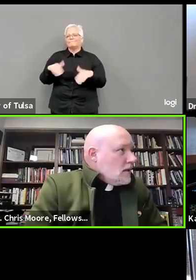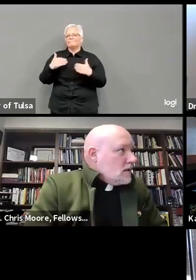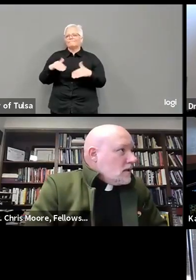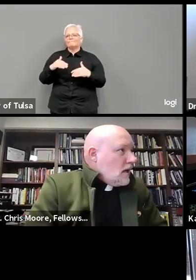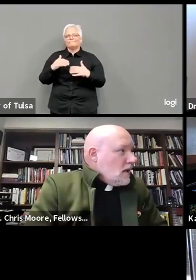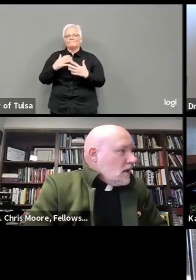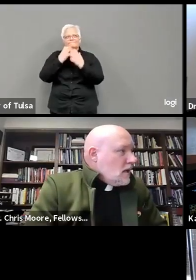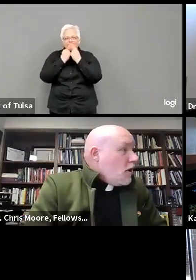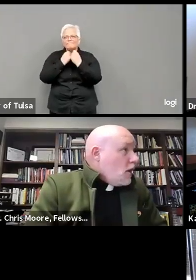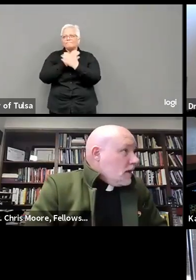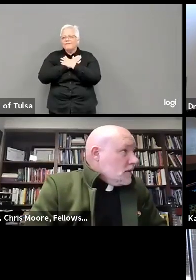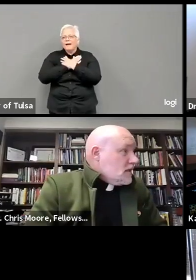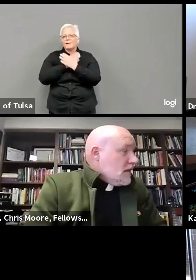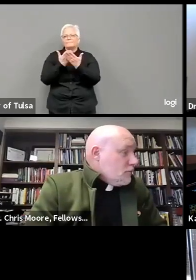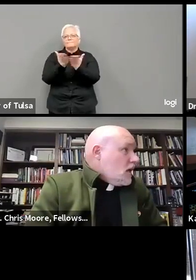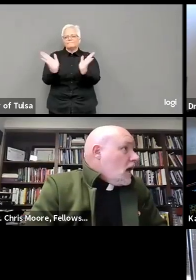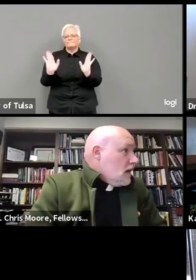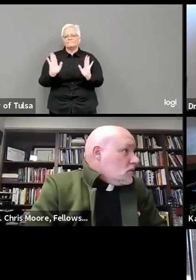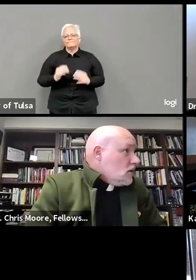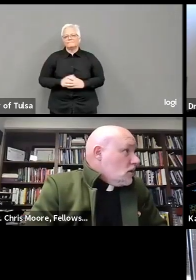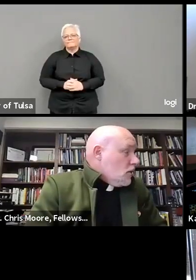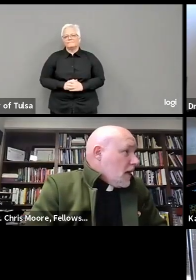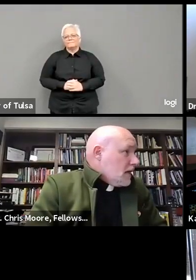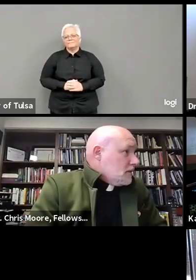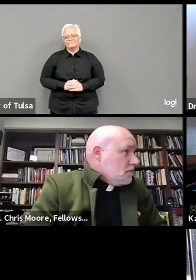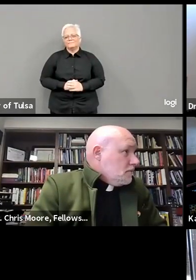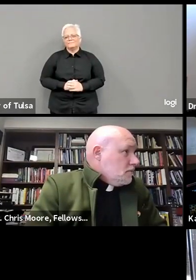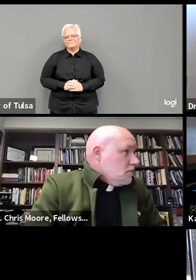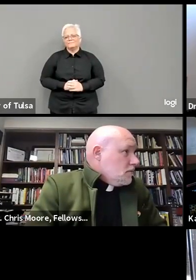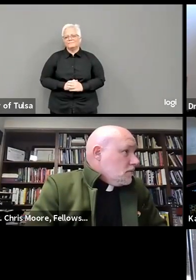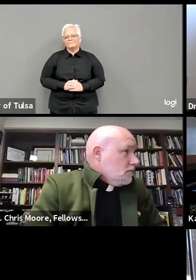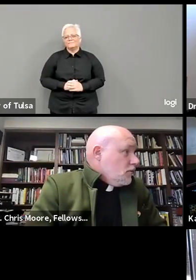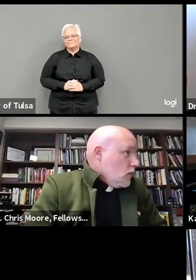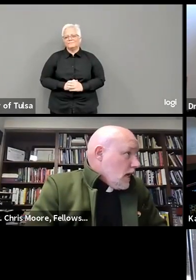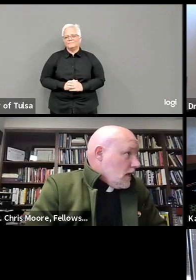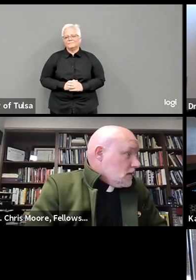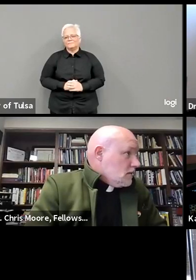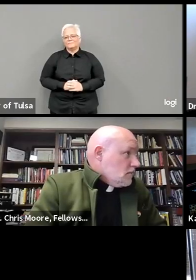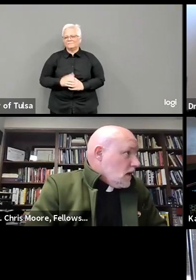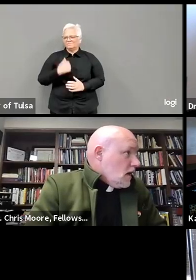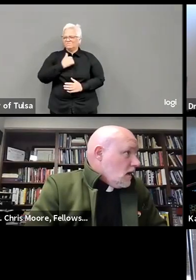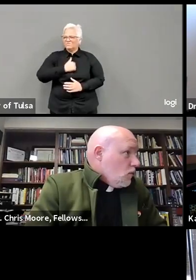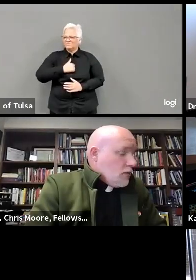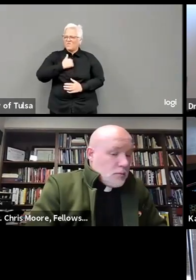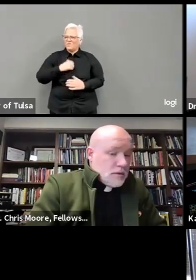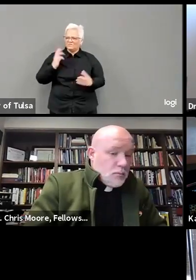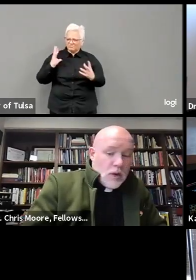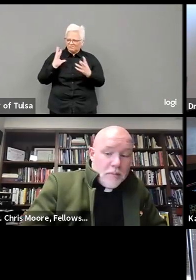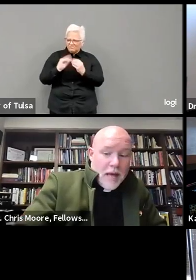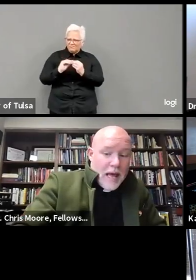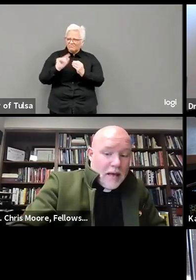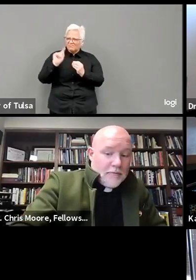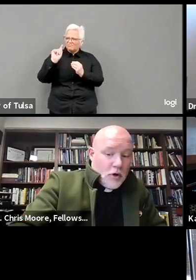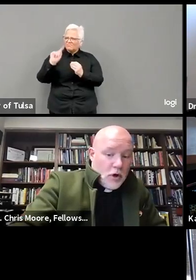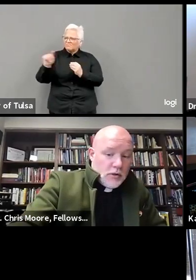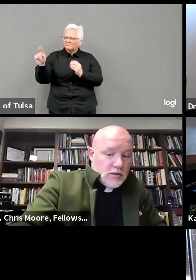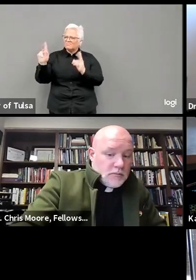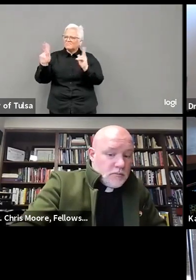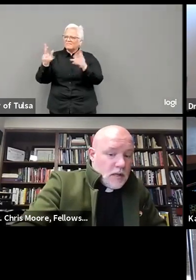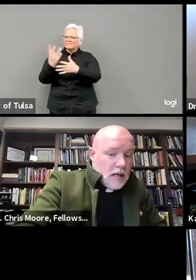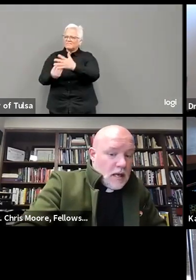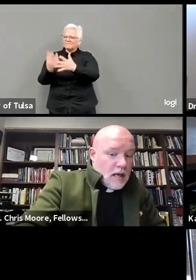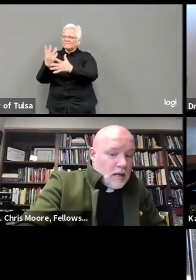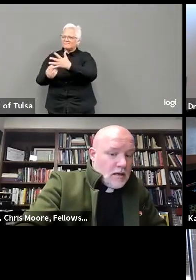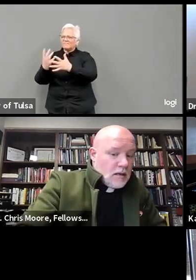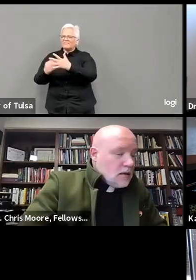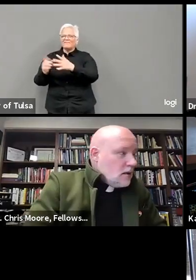We convey our deepest condolences and we pray through your mercy. May their souls rest in eternal